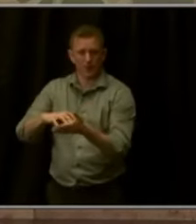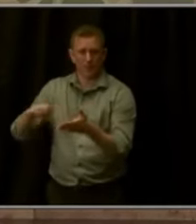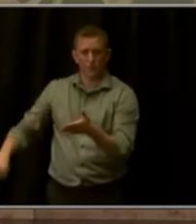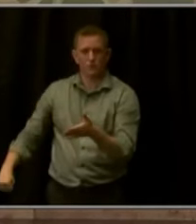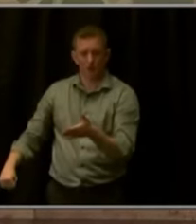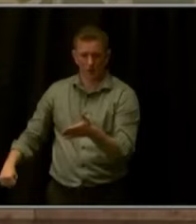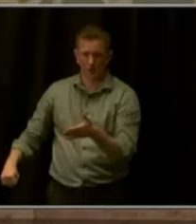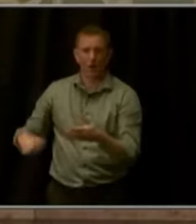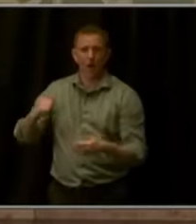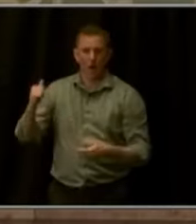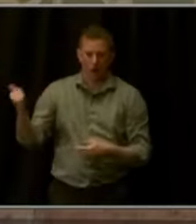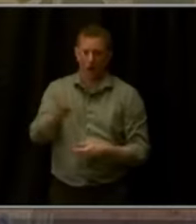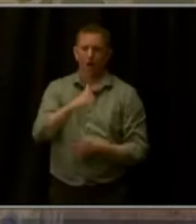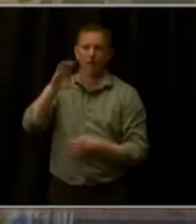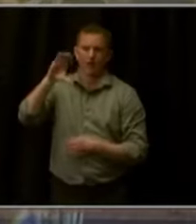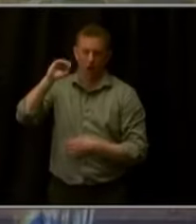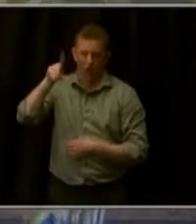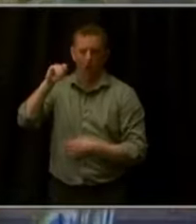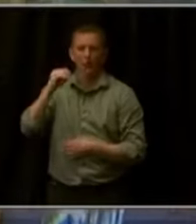make our own choices.